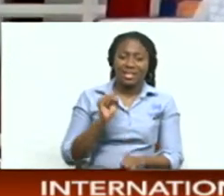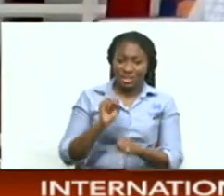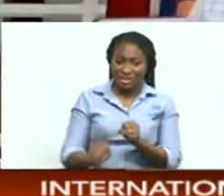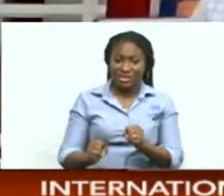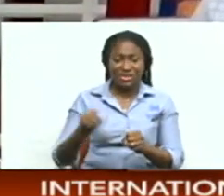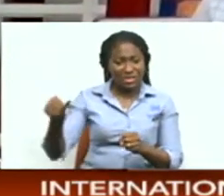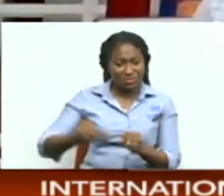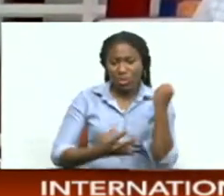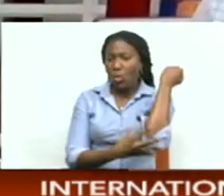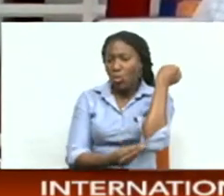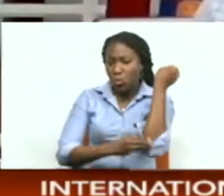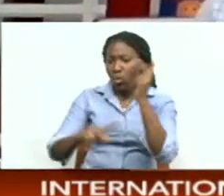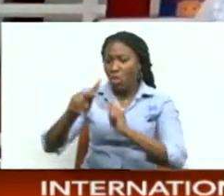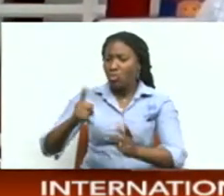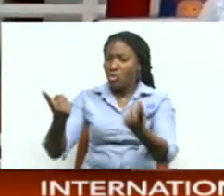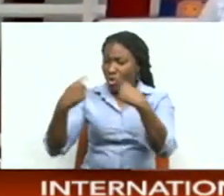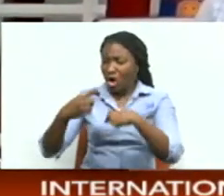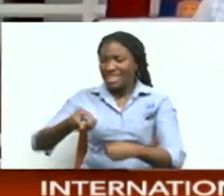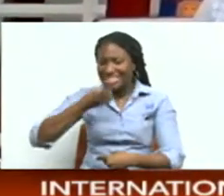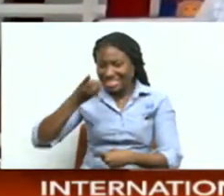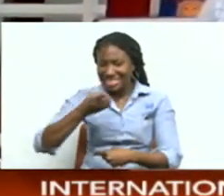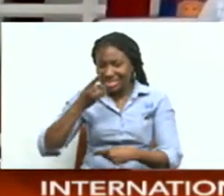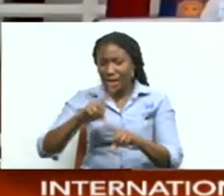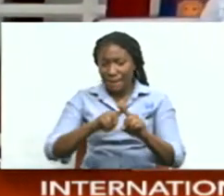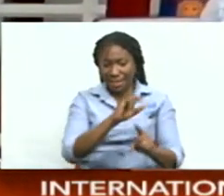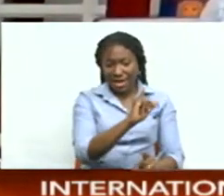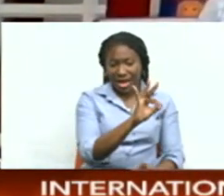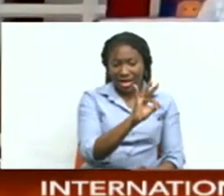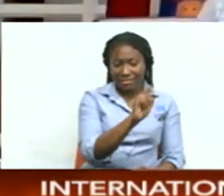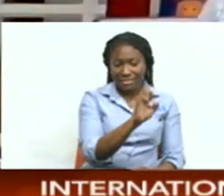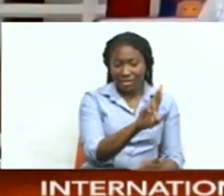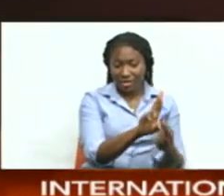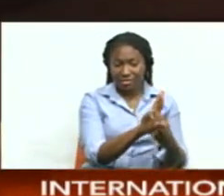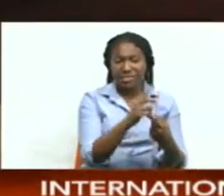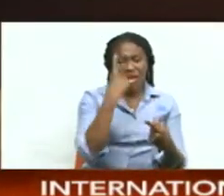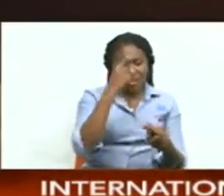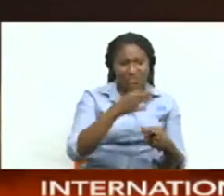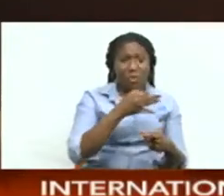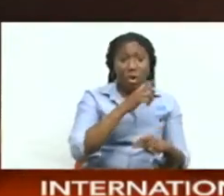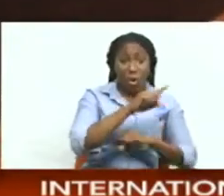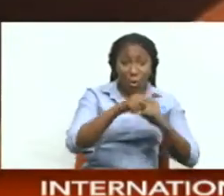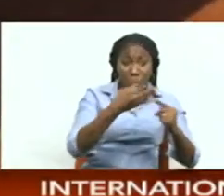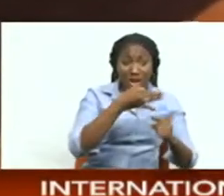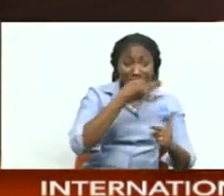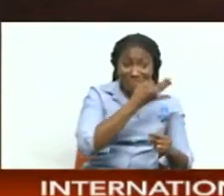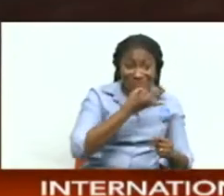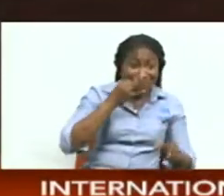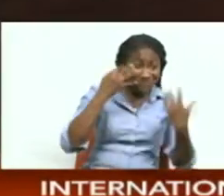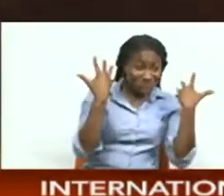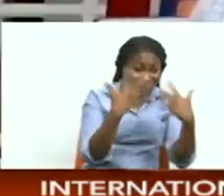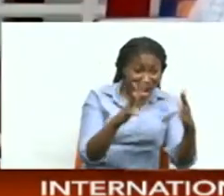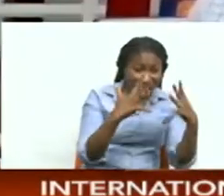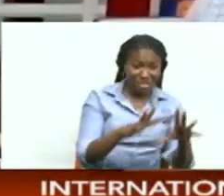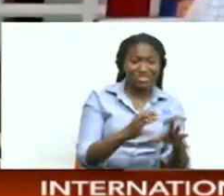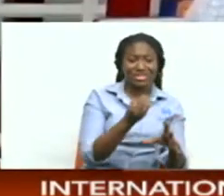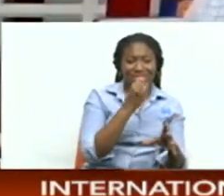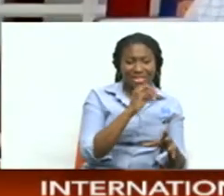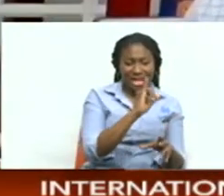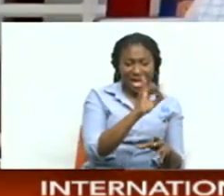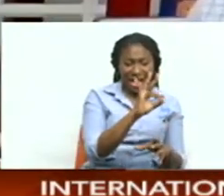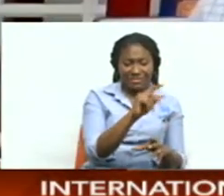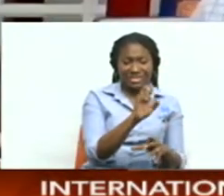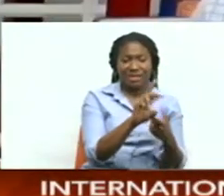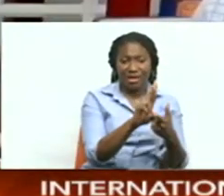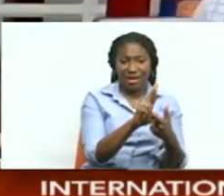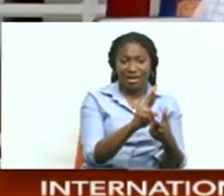to that dinner ready okay but the iftar itself is for those who are breaking the fast so why is iftar so special iftar is